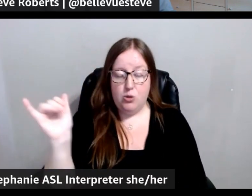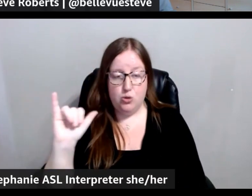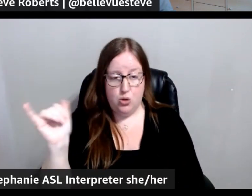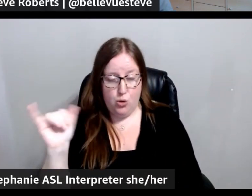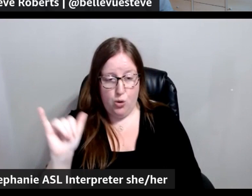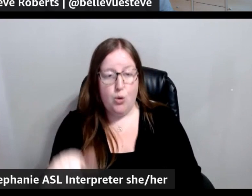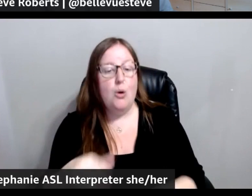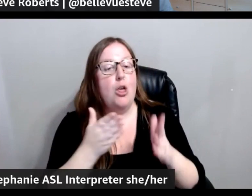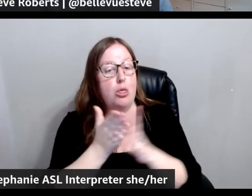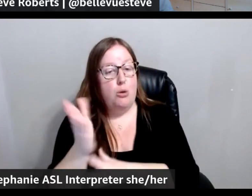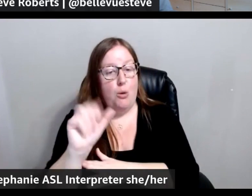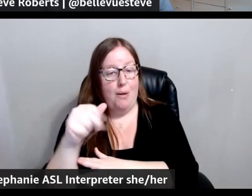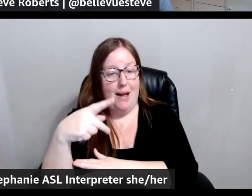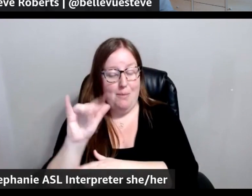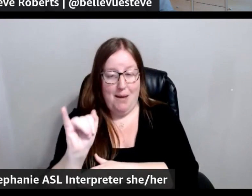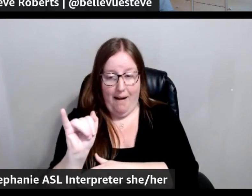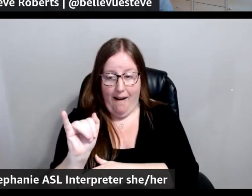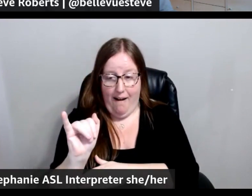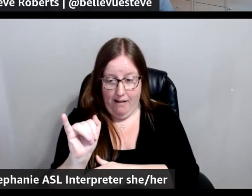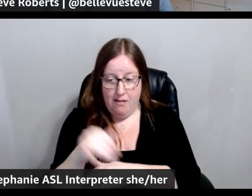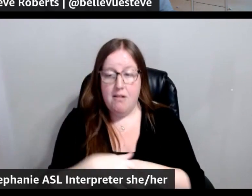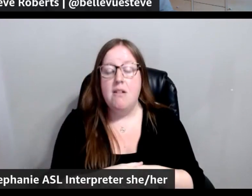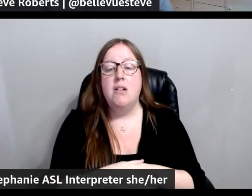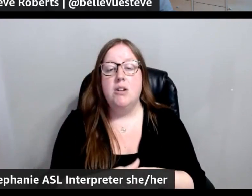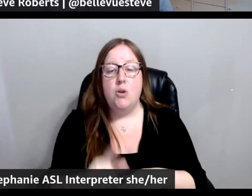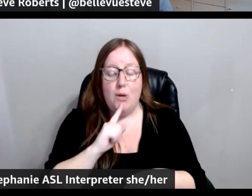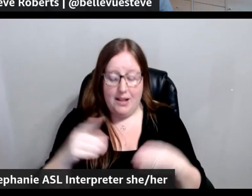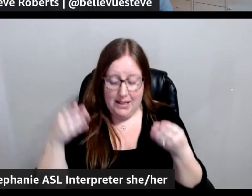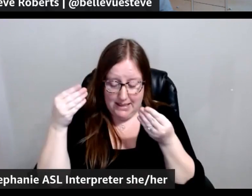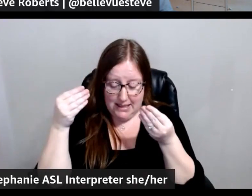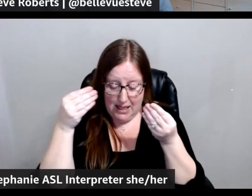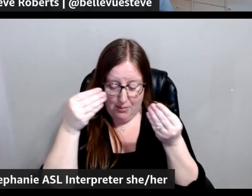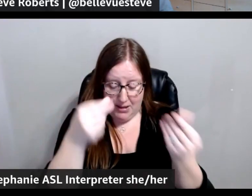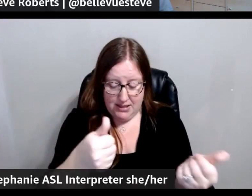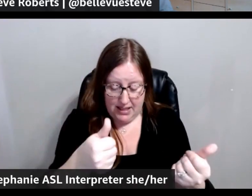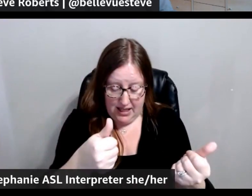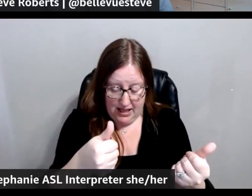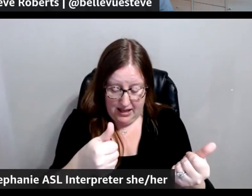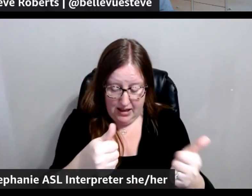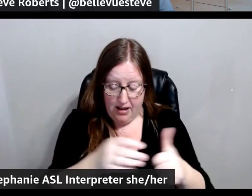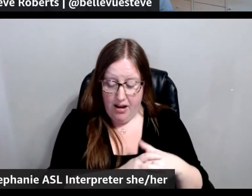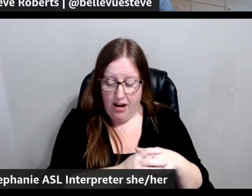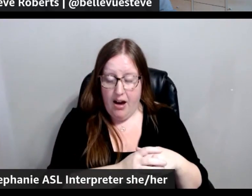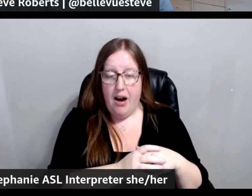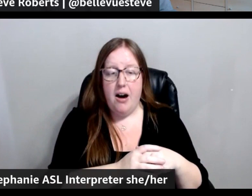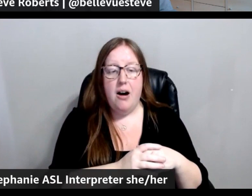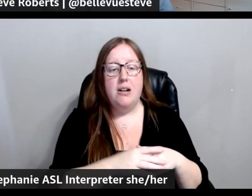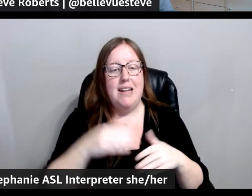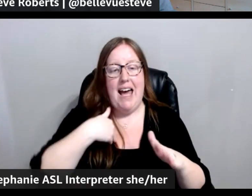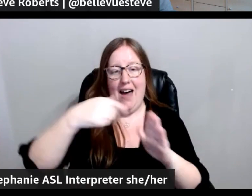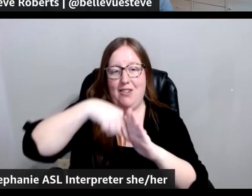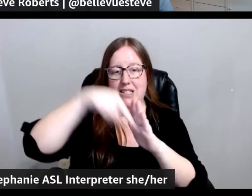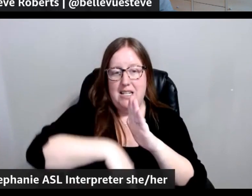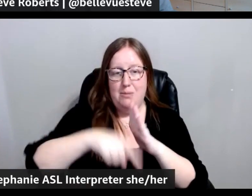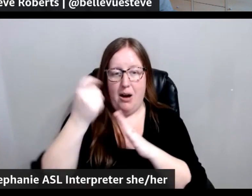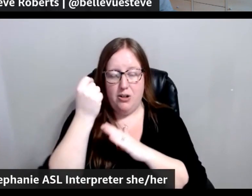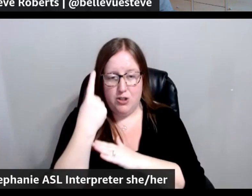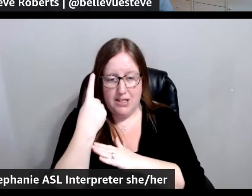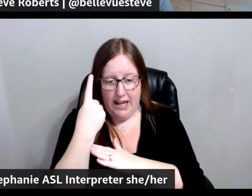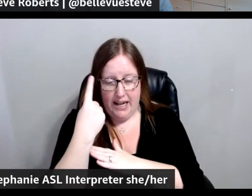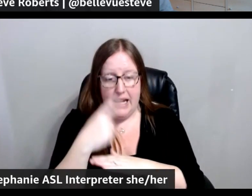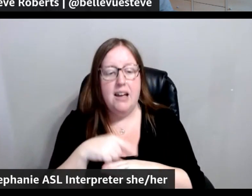an API completely seamlessly without needing to have, you know, a deep understanding necessarily